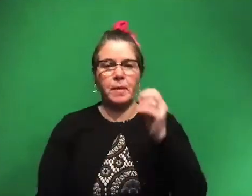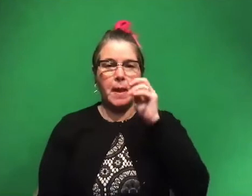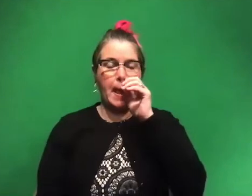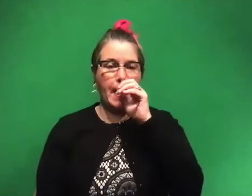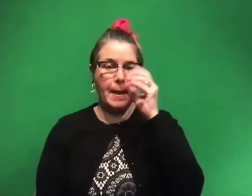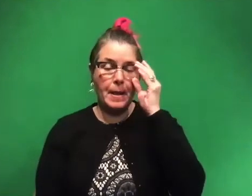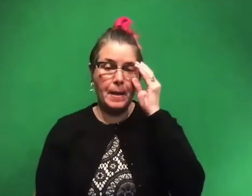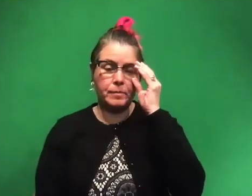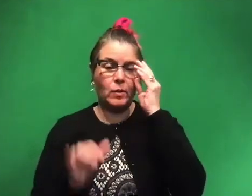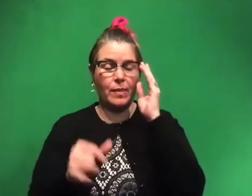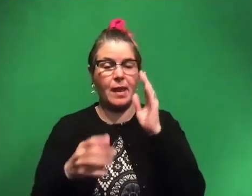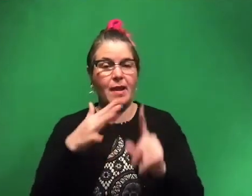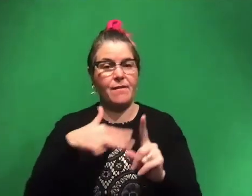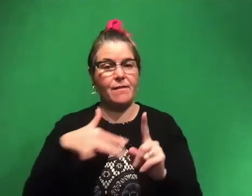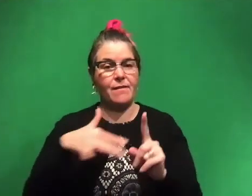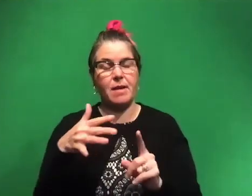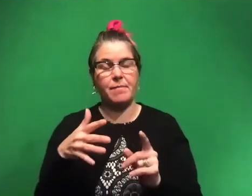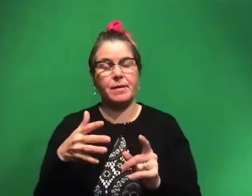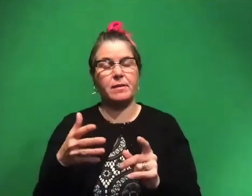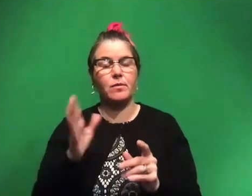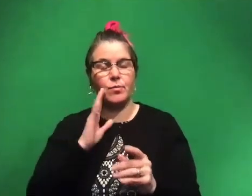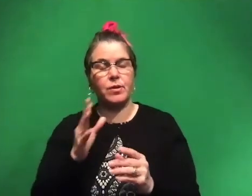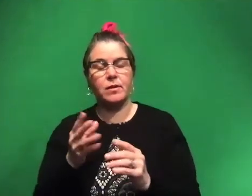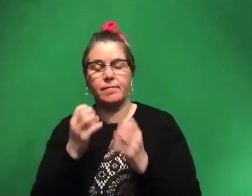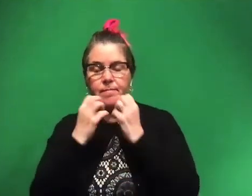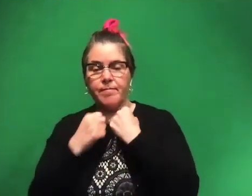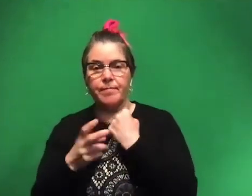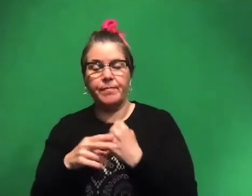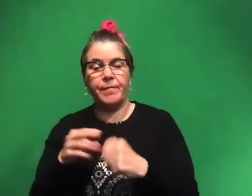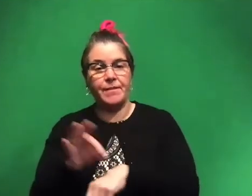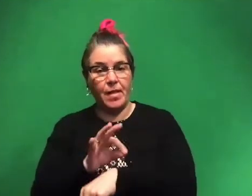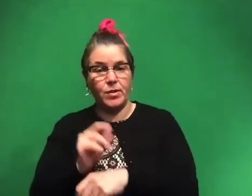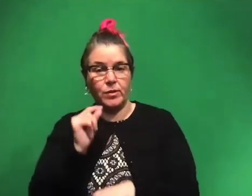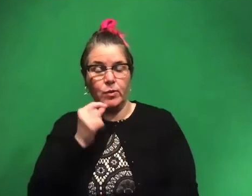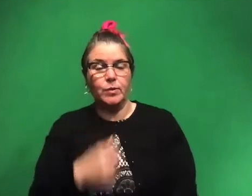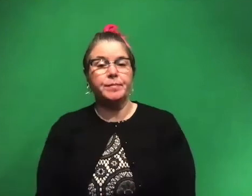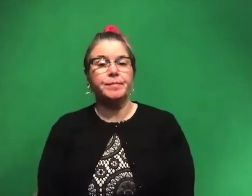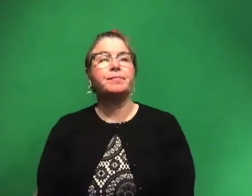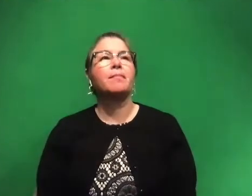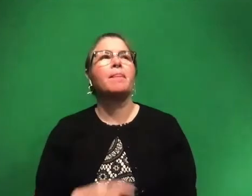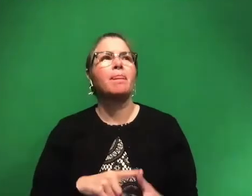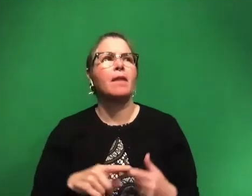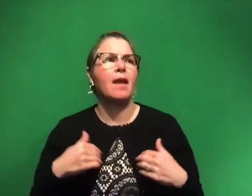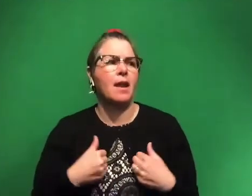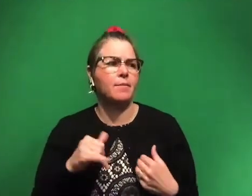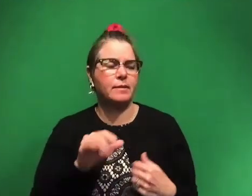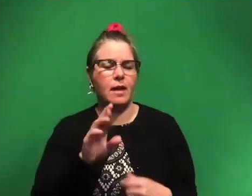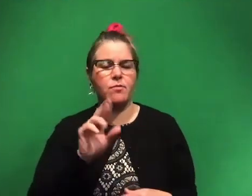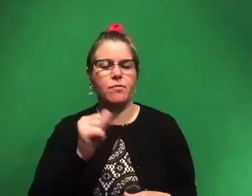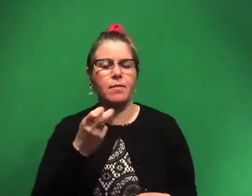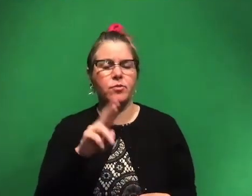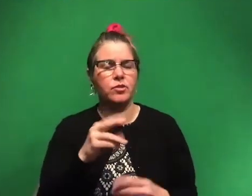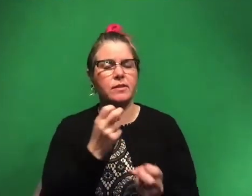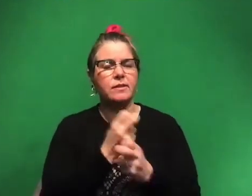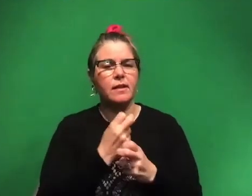environment leads to preserving feathers, which is super cool. And we get to learn a lot from that. And then animals like maybe some raptor skeletons that